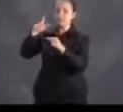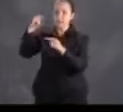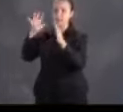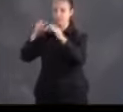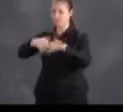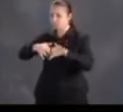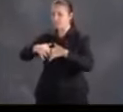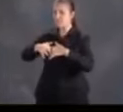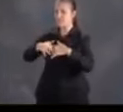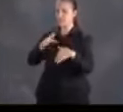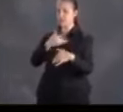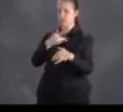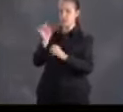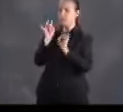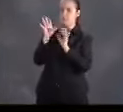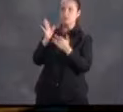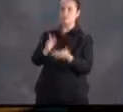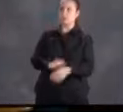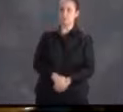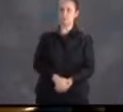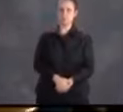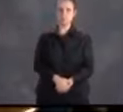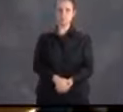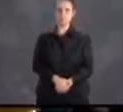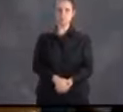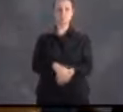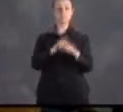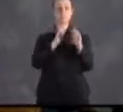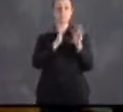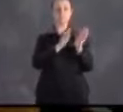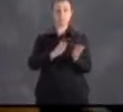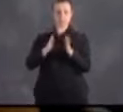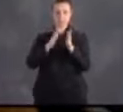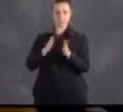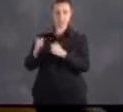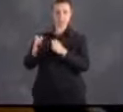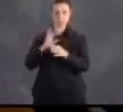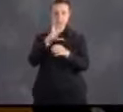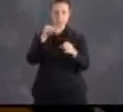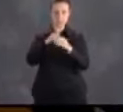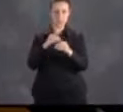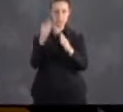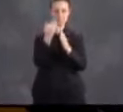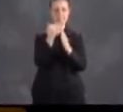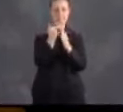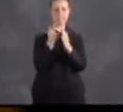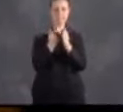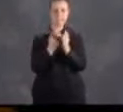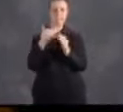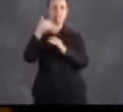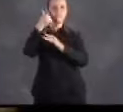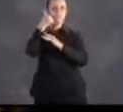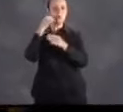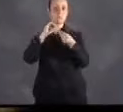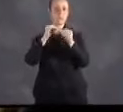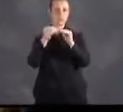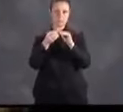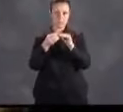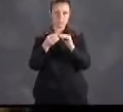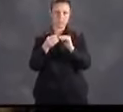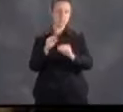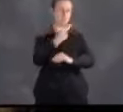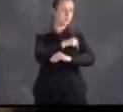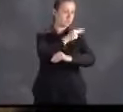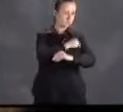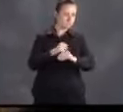horrible feeling not being able to reach my family. When planning, write a list of all important phone numbers you might need,